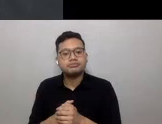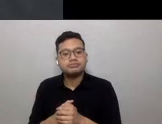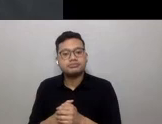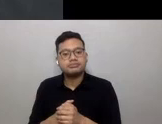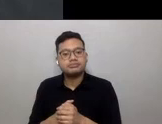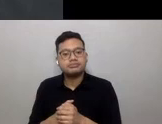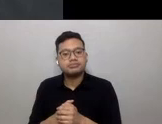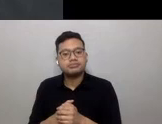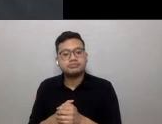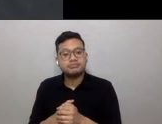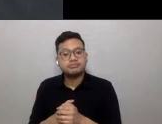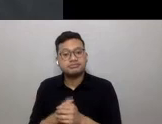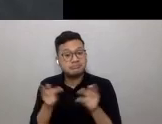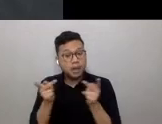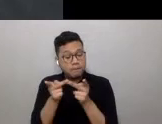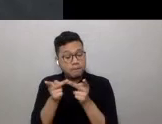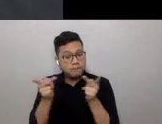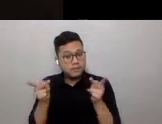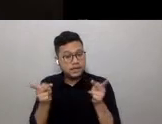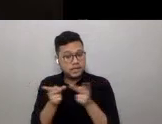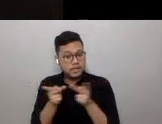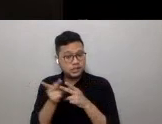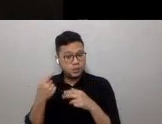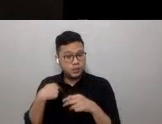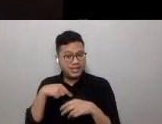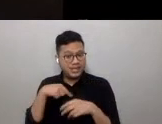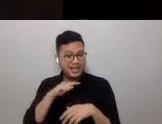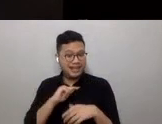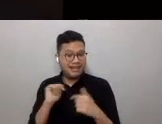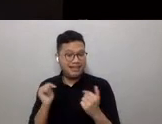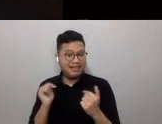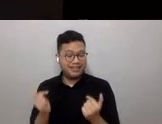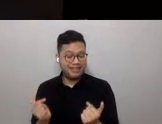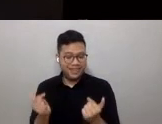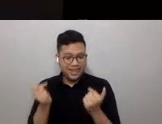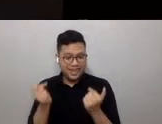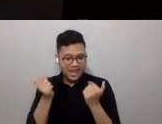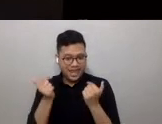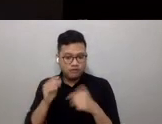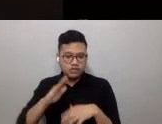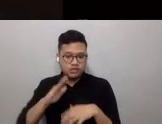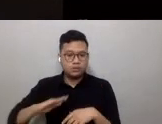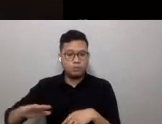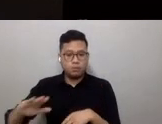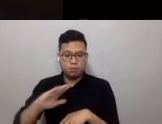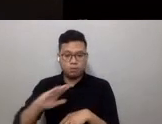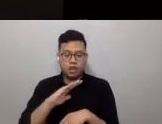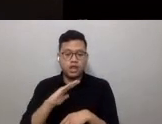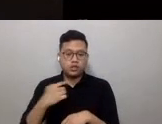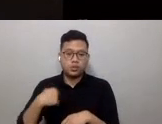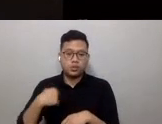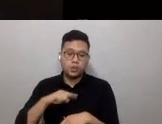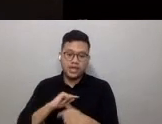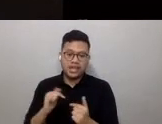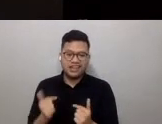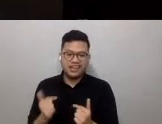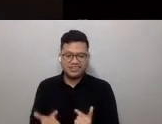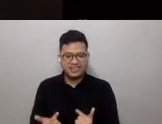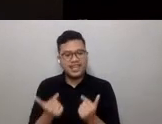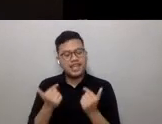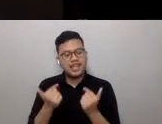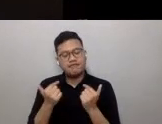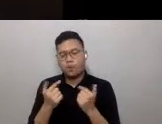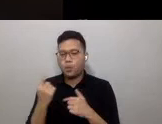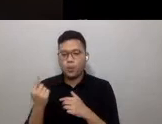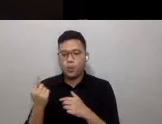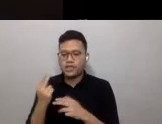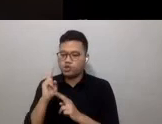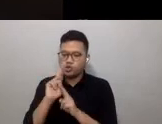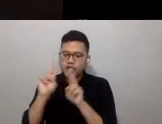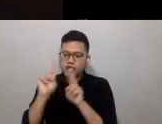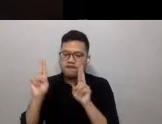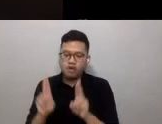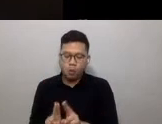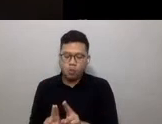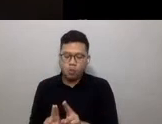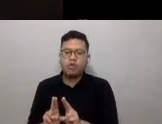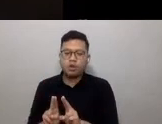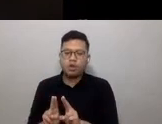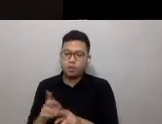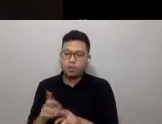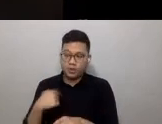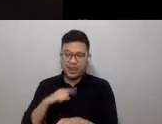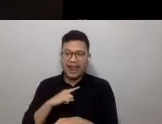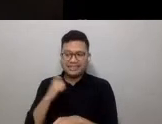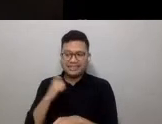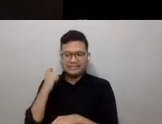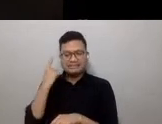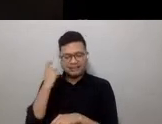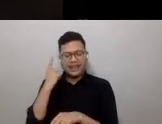The place to live. The space in which we live has always been the most universally understood and in the simplest terms